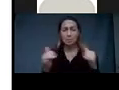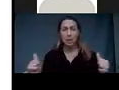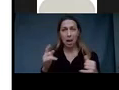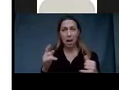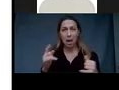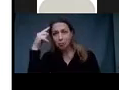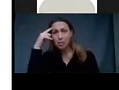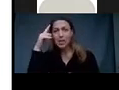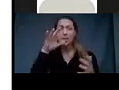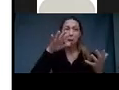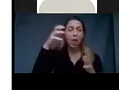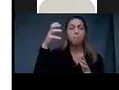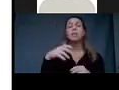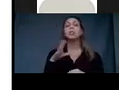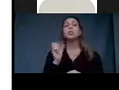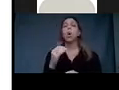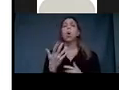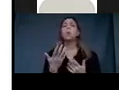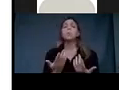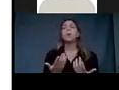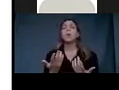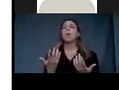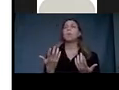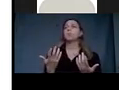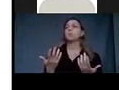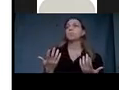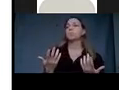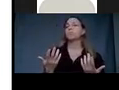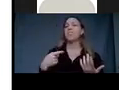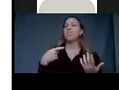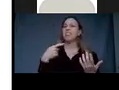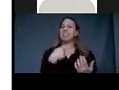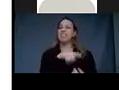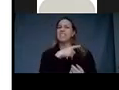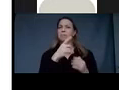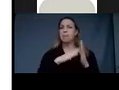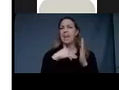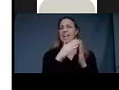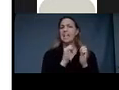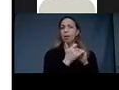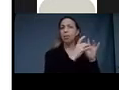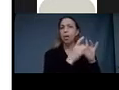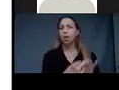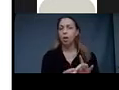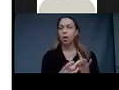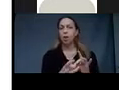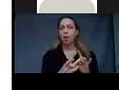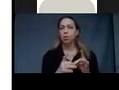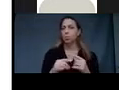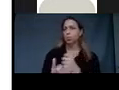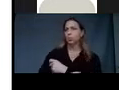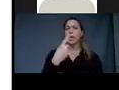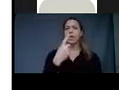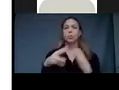And so the question is, what makes these paintings relevant? And what I would say